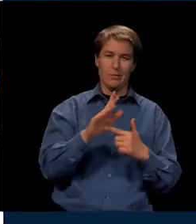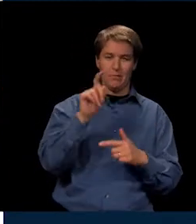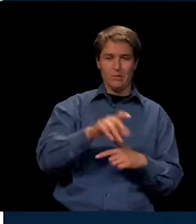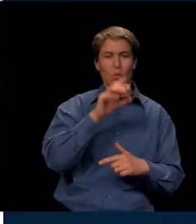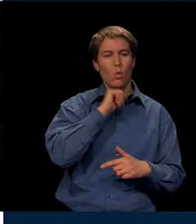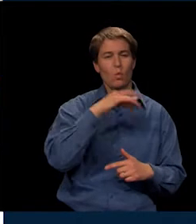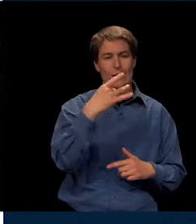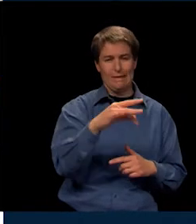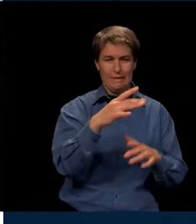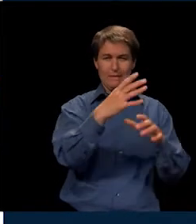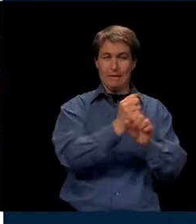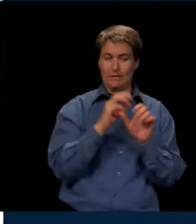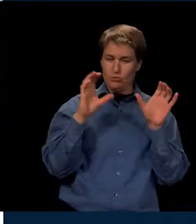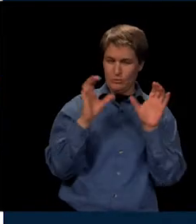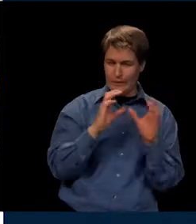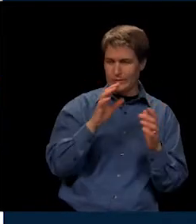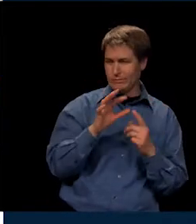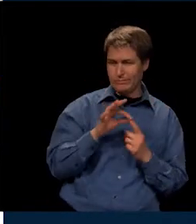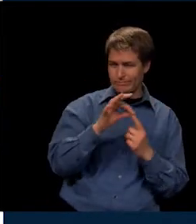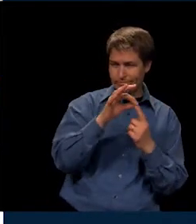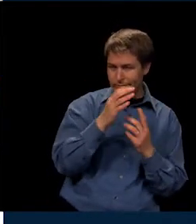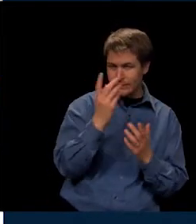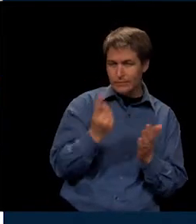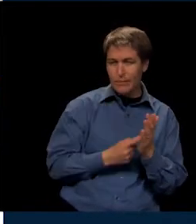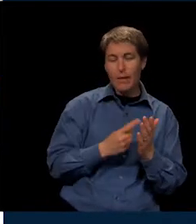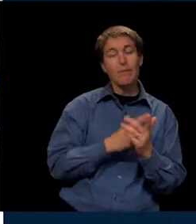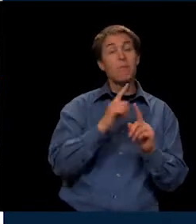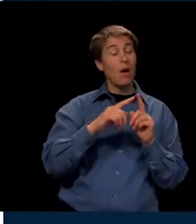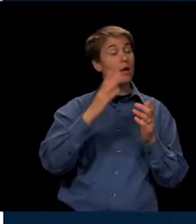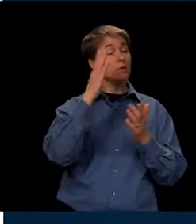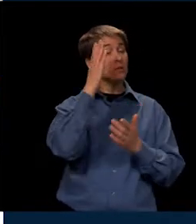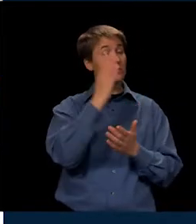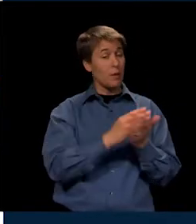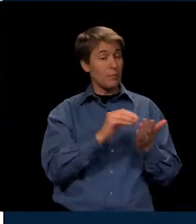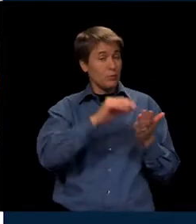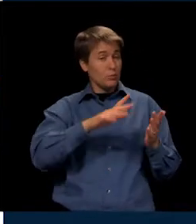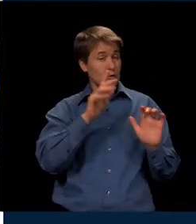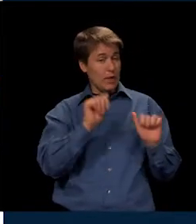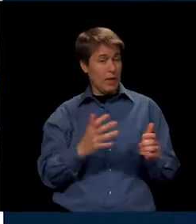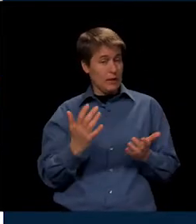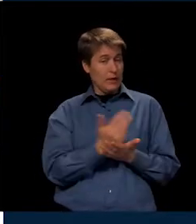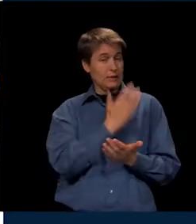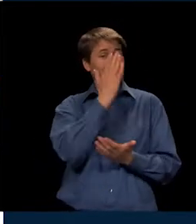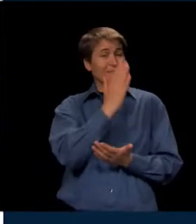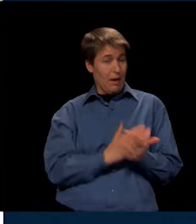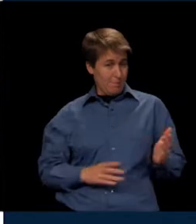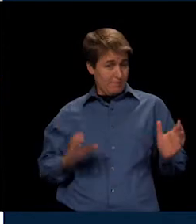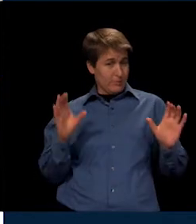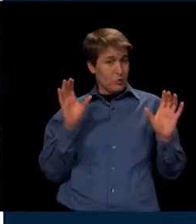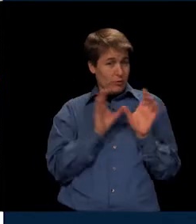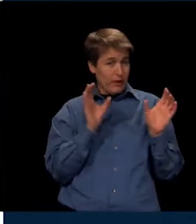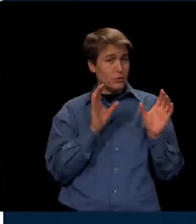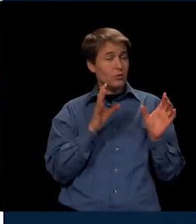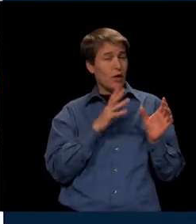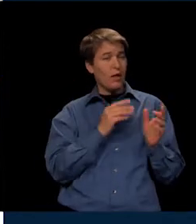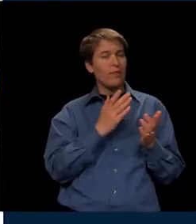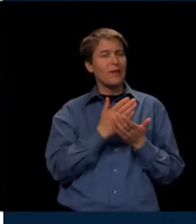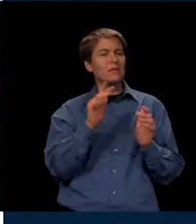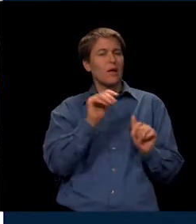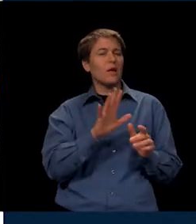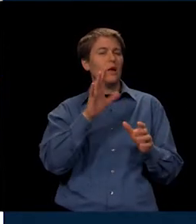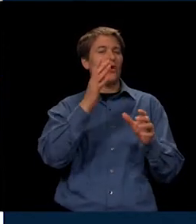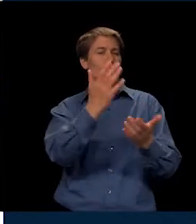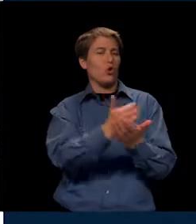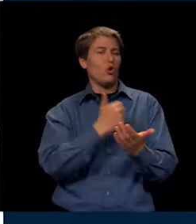18 to get it. But we know that our students will have an opportunity to get some of those certifications and also certifications that they would get later on.